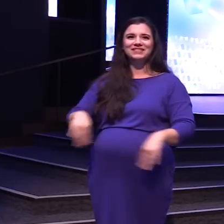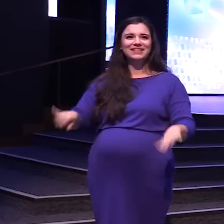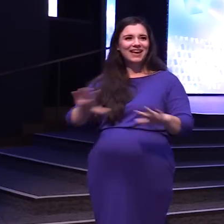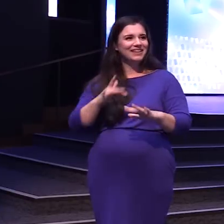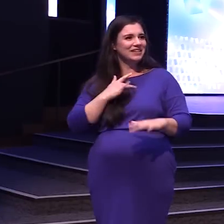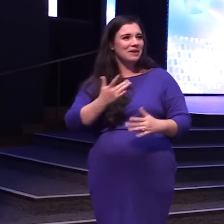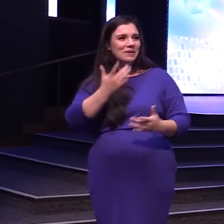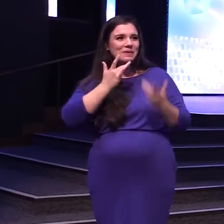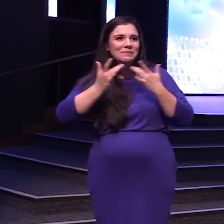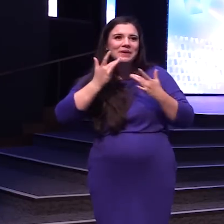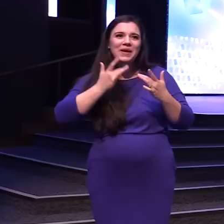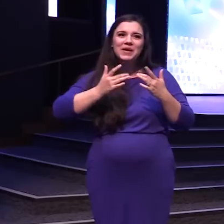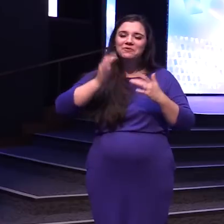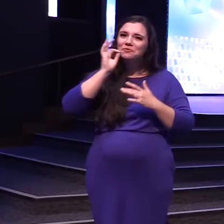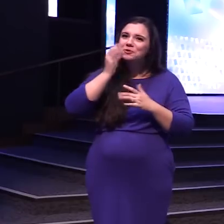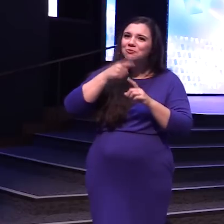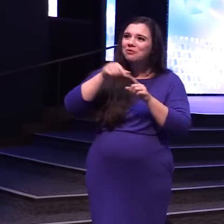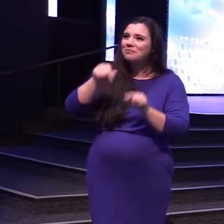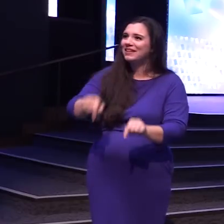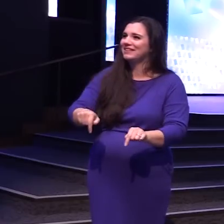tasting Fruit from this